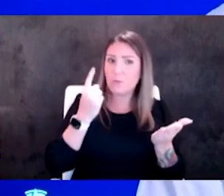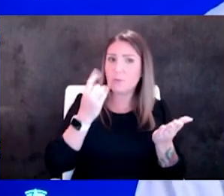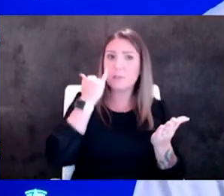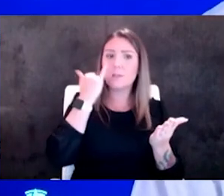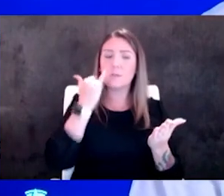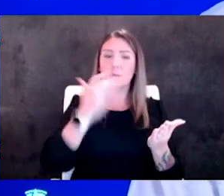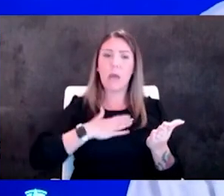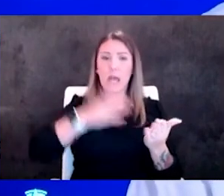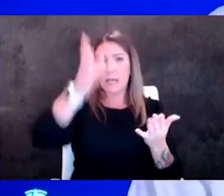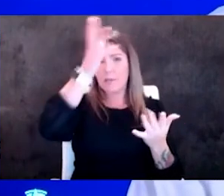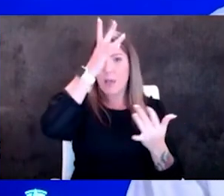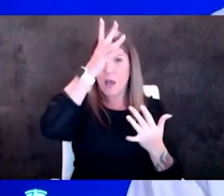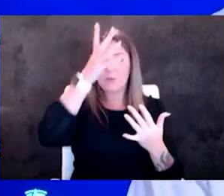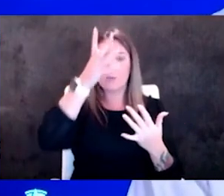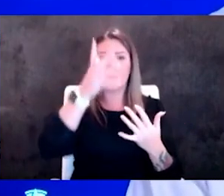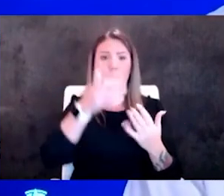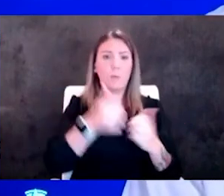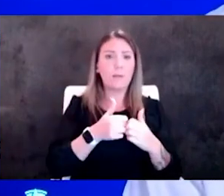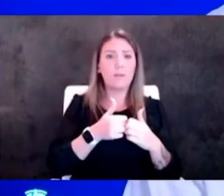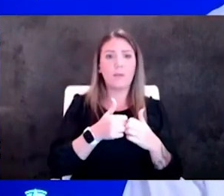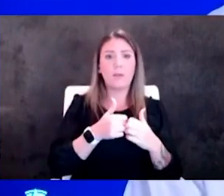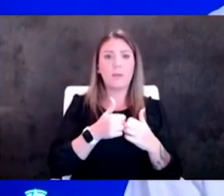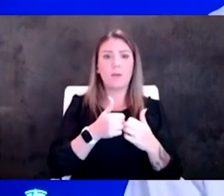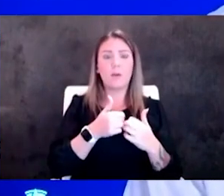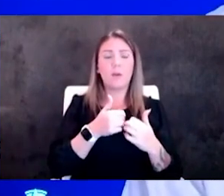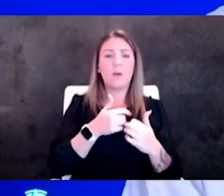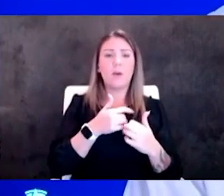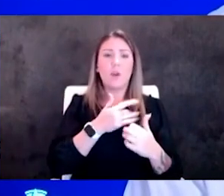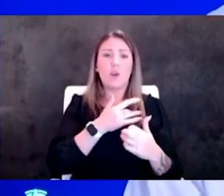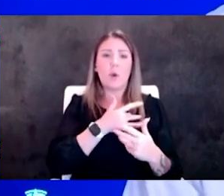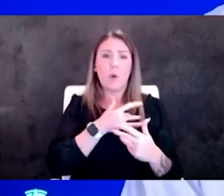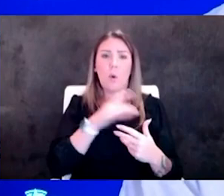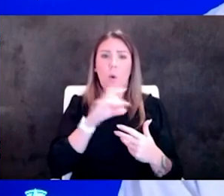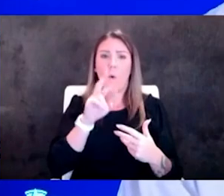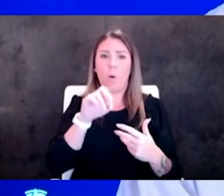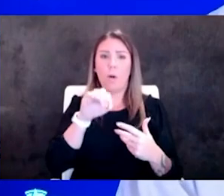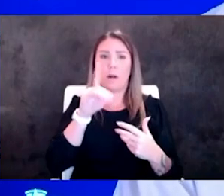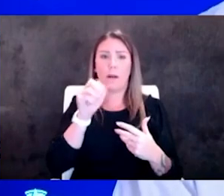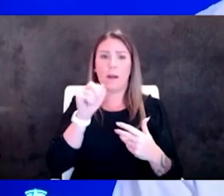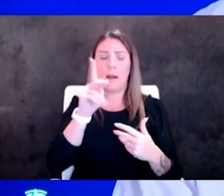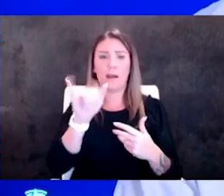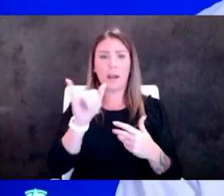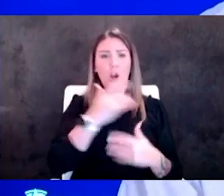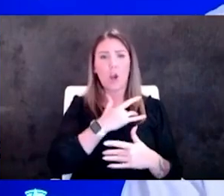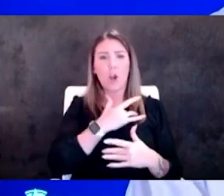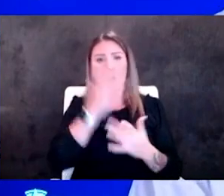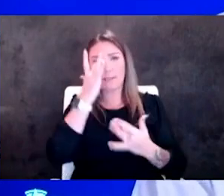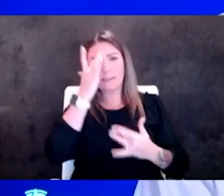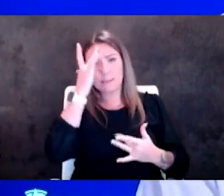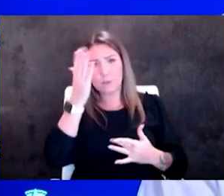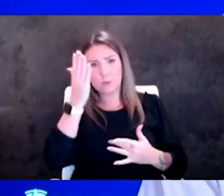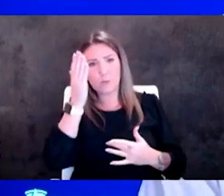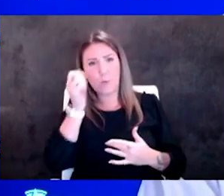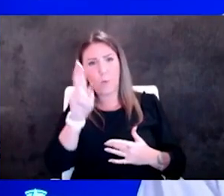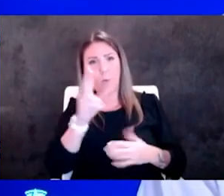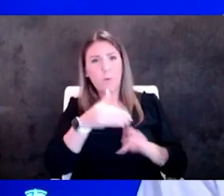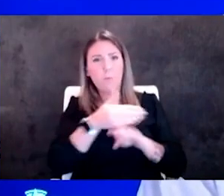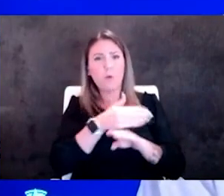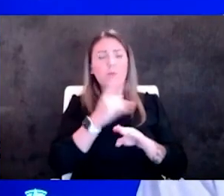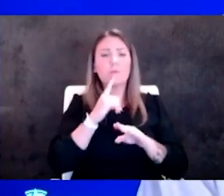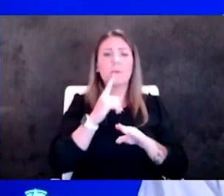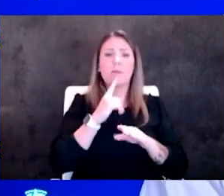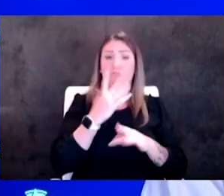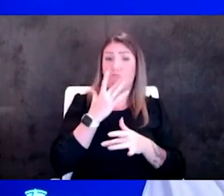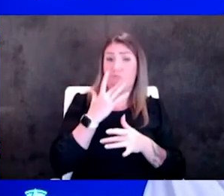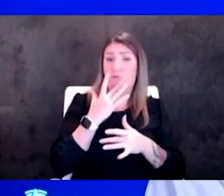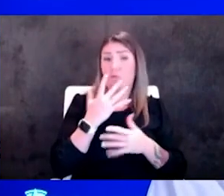with just uh coronary artery disease or post heart attack or post heart surgery i would probably prefer the mrna vaccine